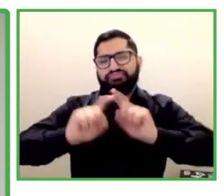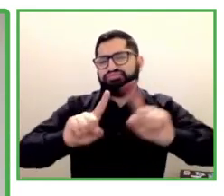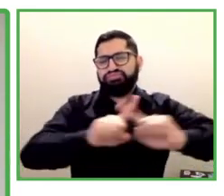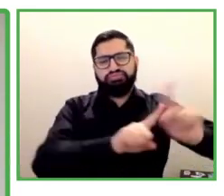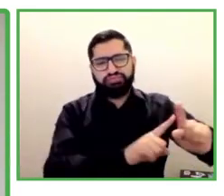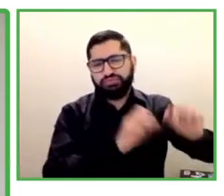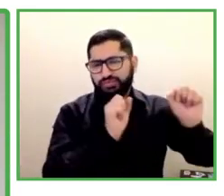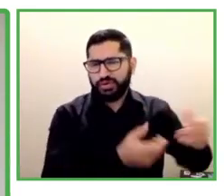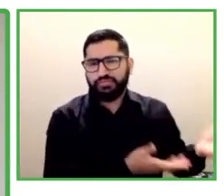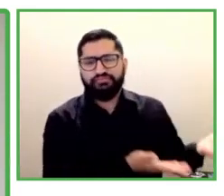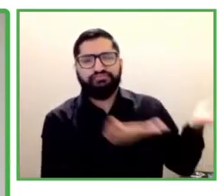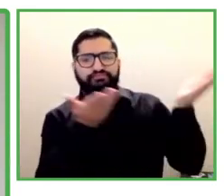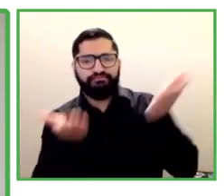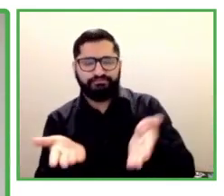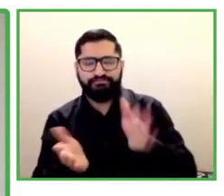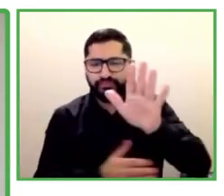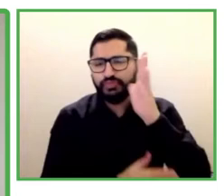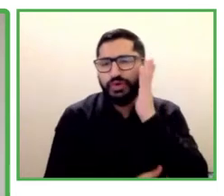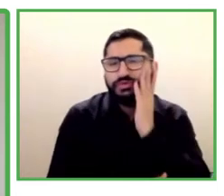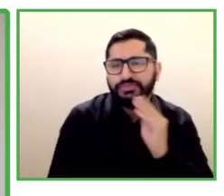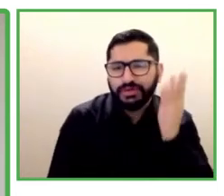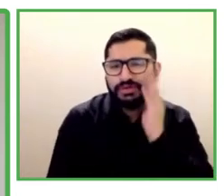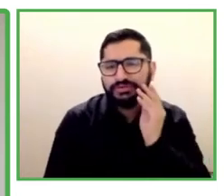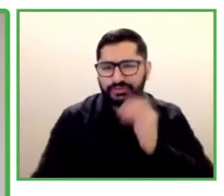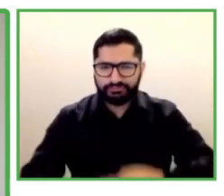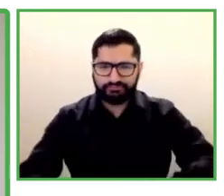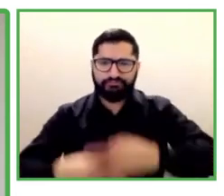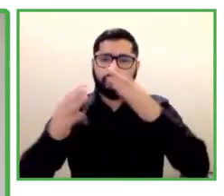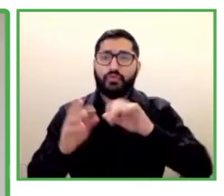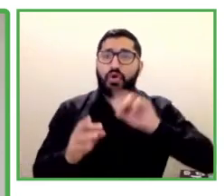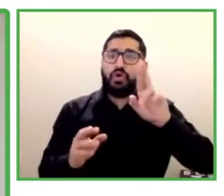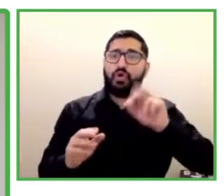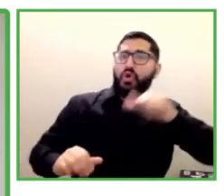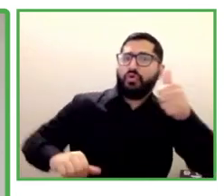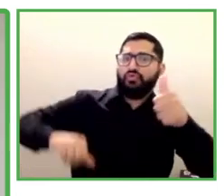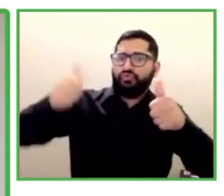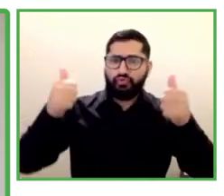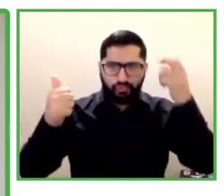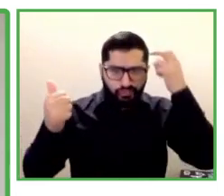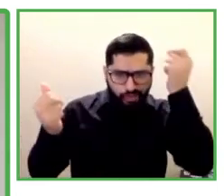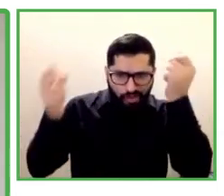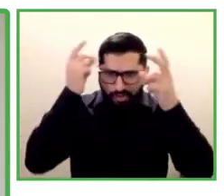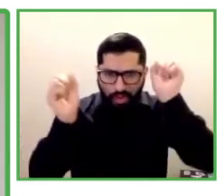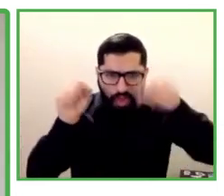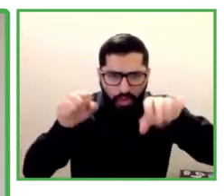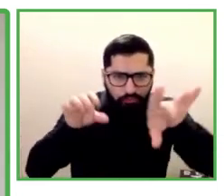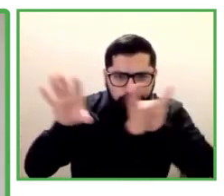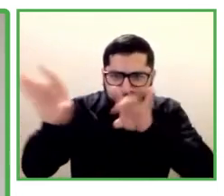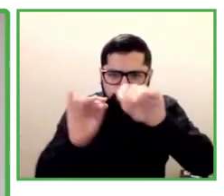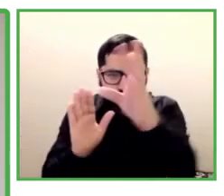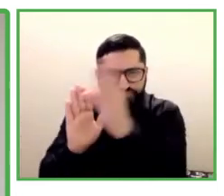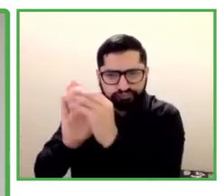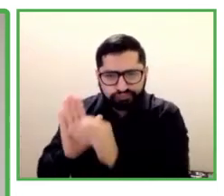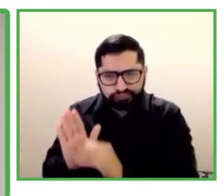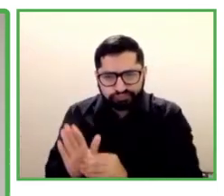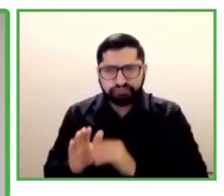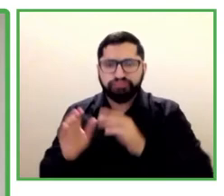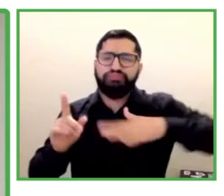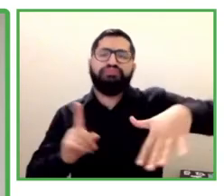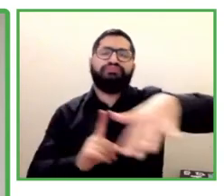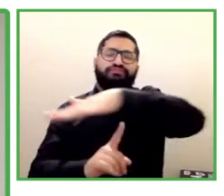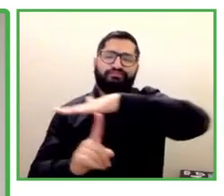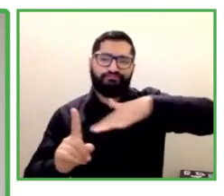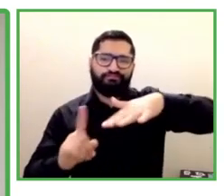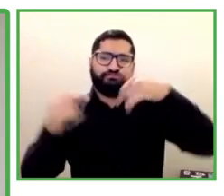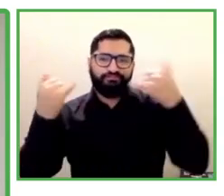context. Perhaps you can give them visibility, help to communicate on their work, and perhaps you can even provide